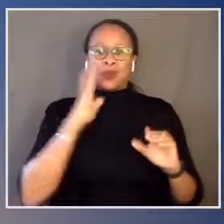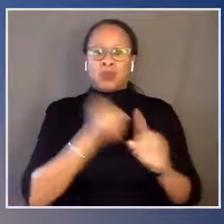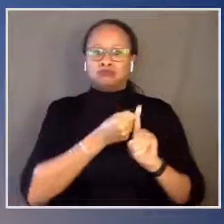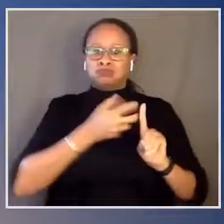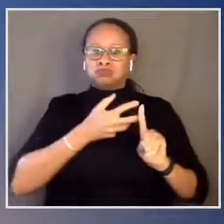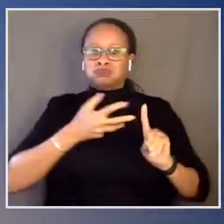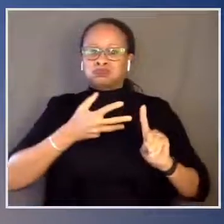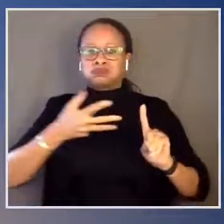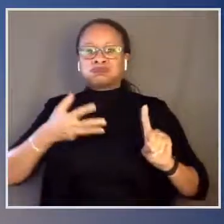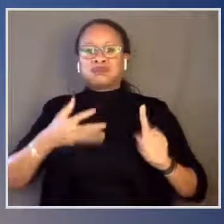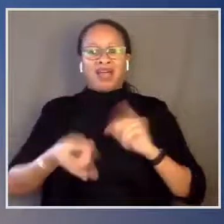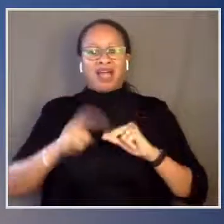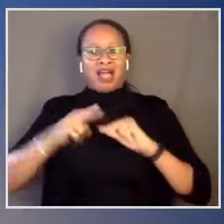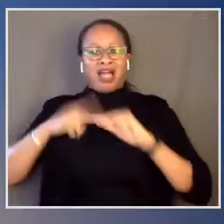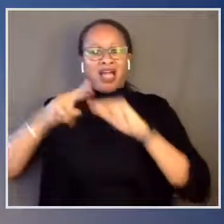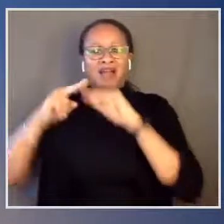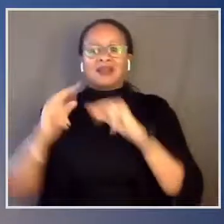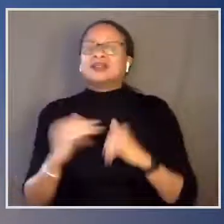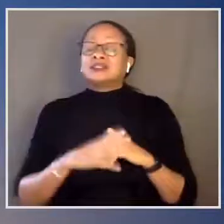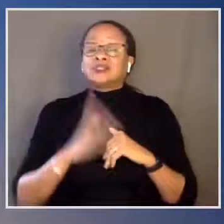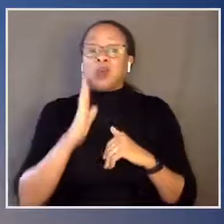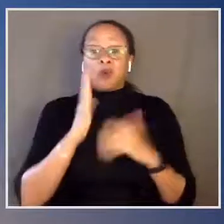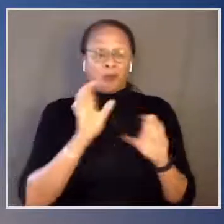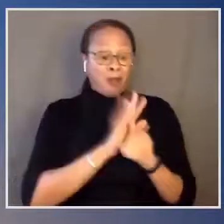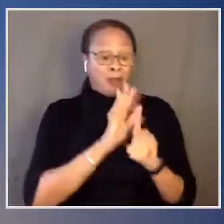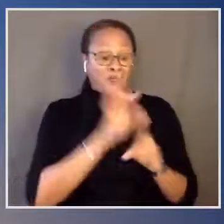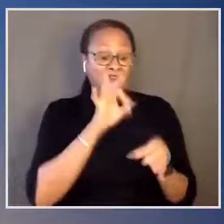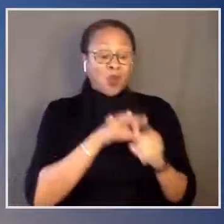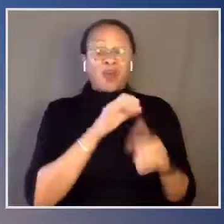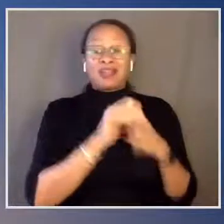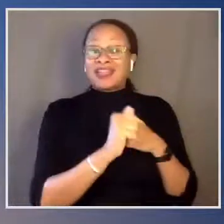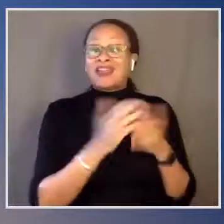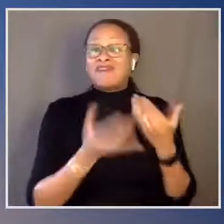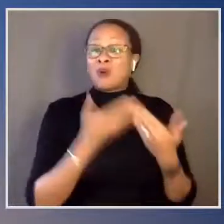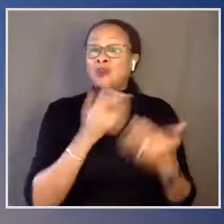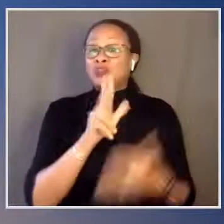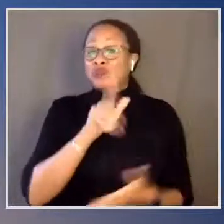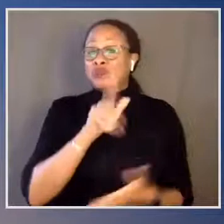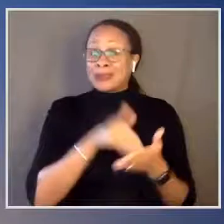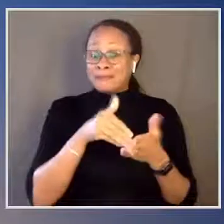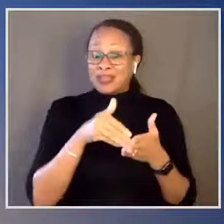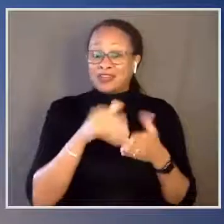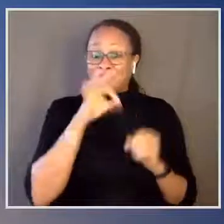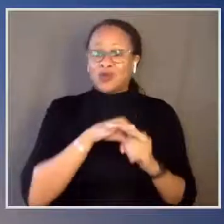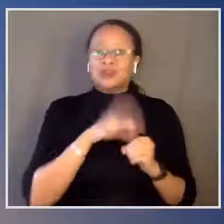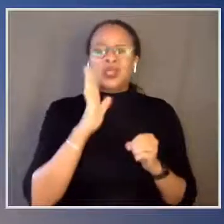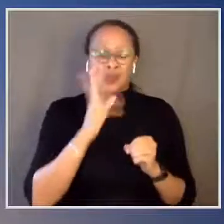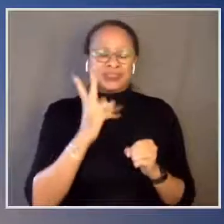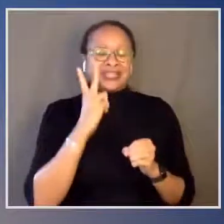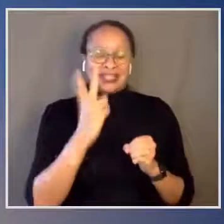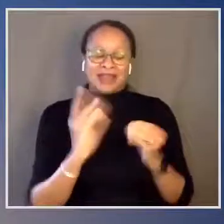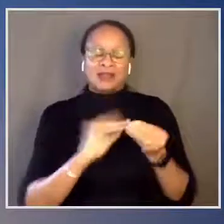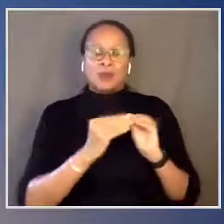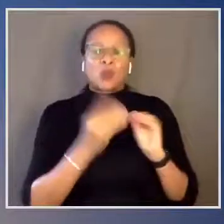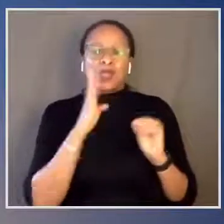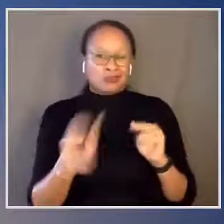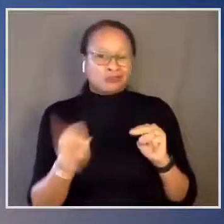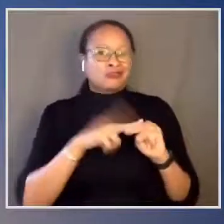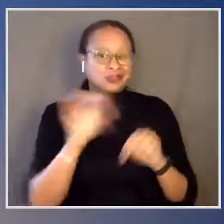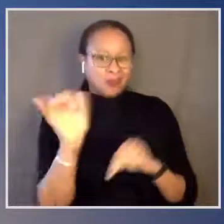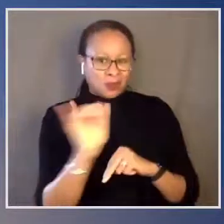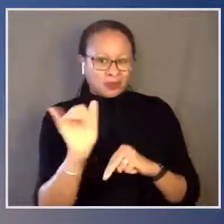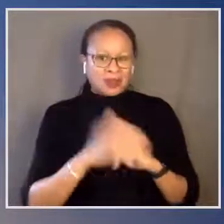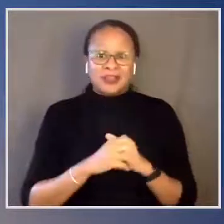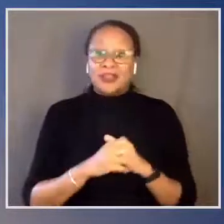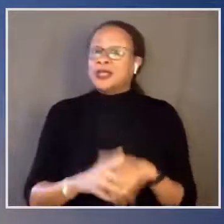vote lead of nearly 3 million votes. And every indication is that will grow as well. Indeed, Senator